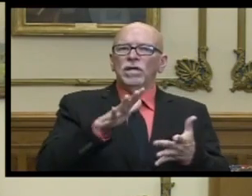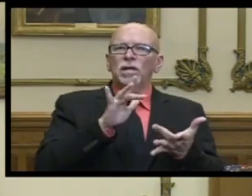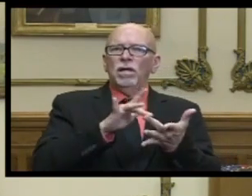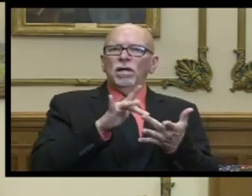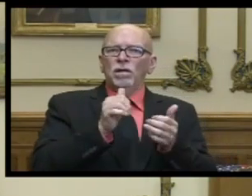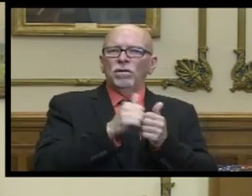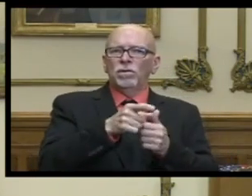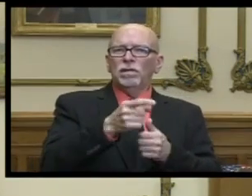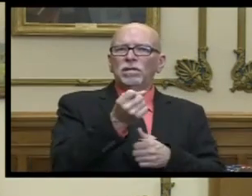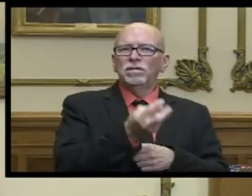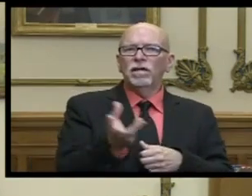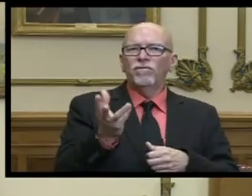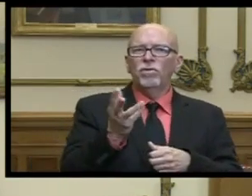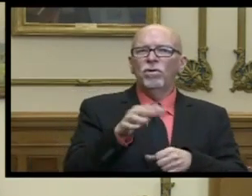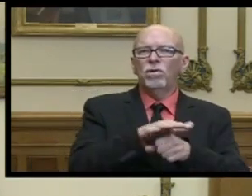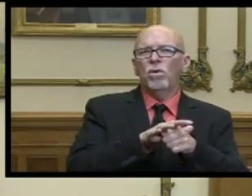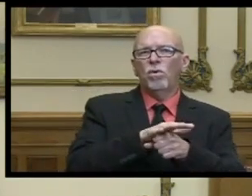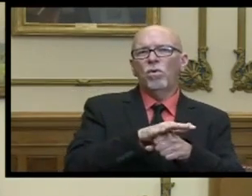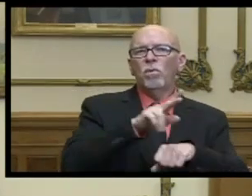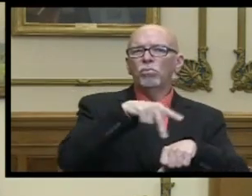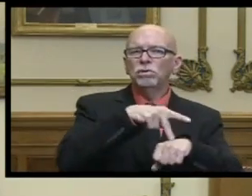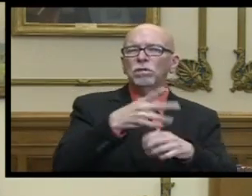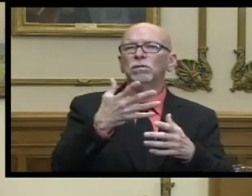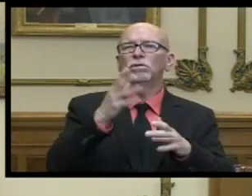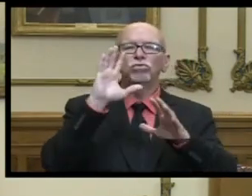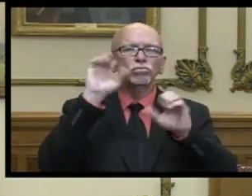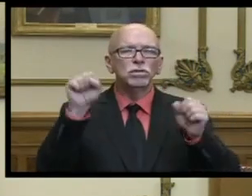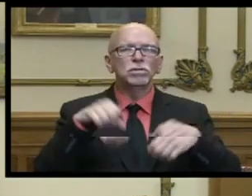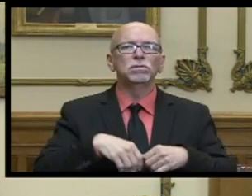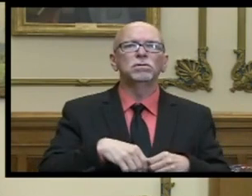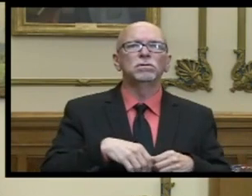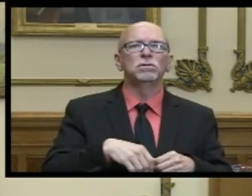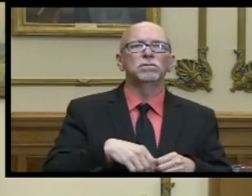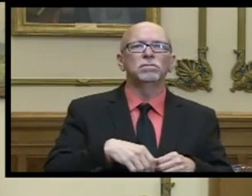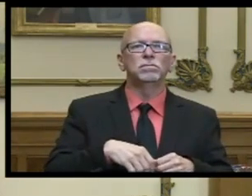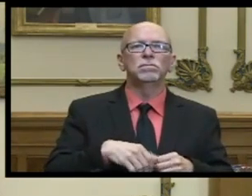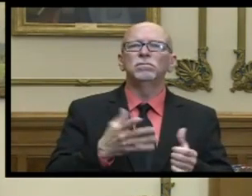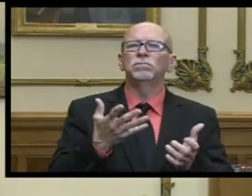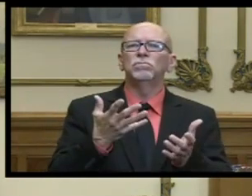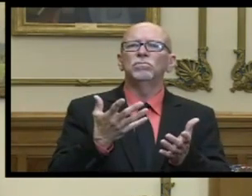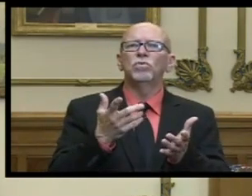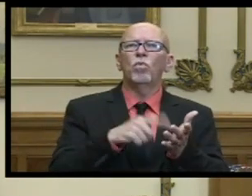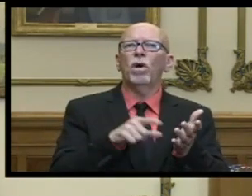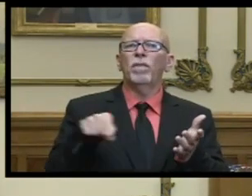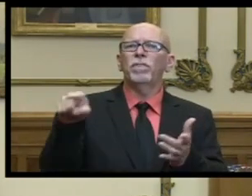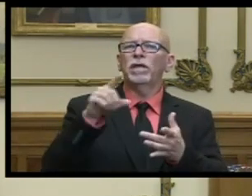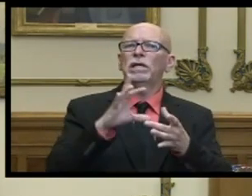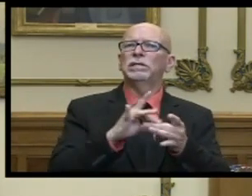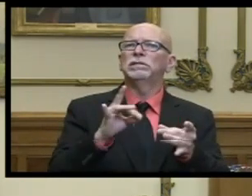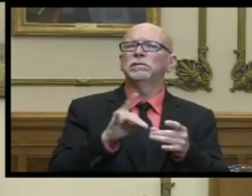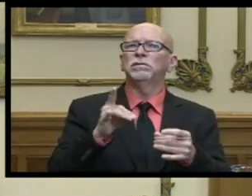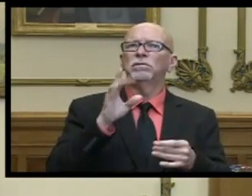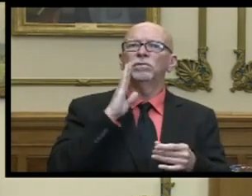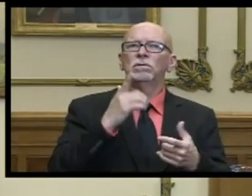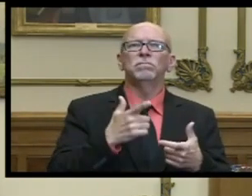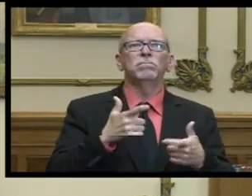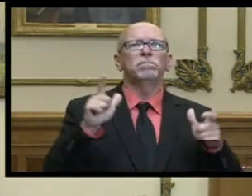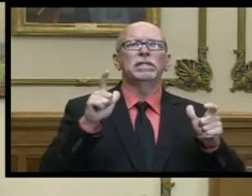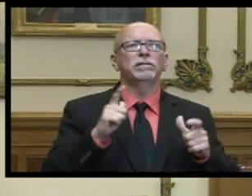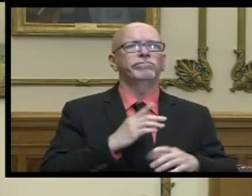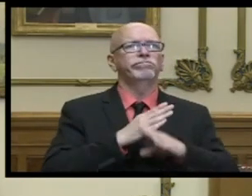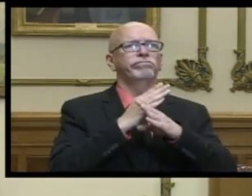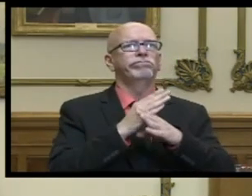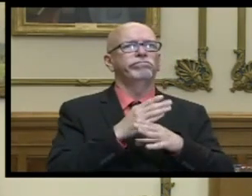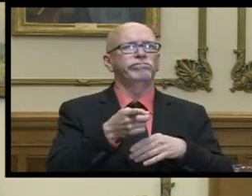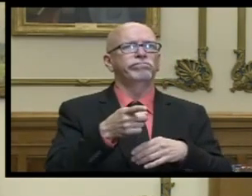contact with several local principals superintendents um what have they said is going to be the biggest hurdle that